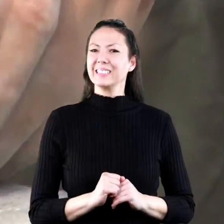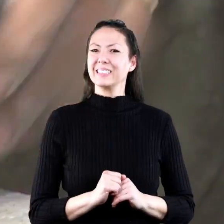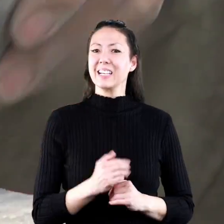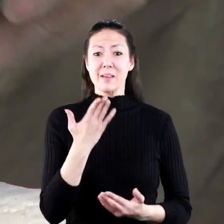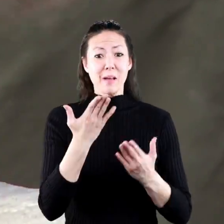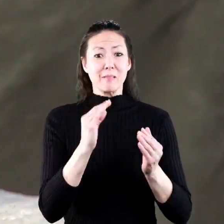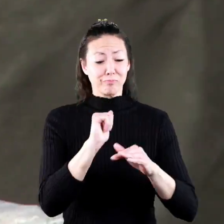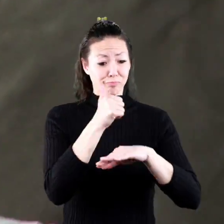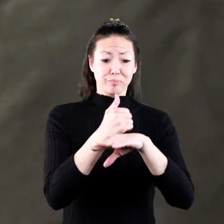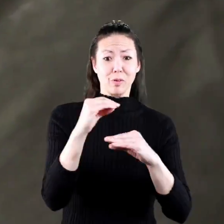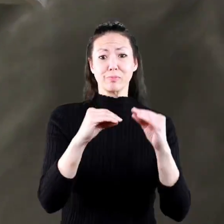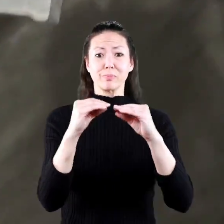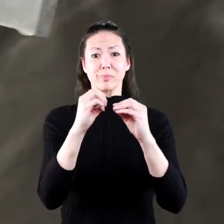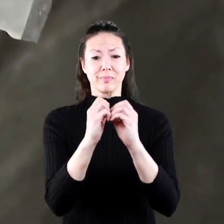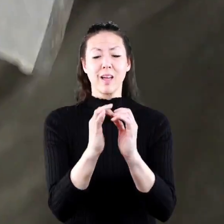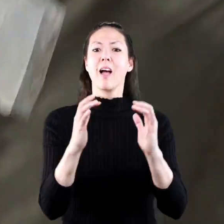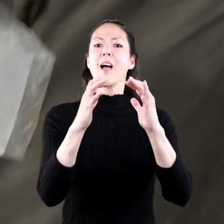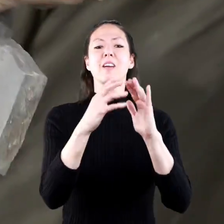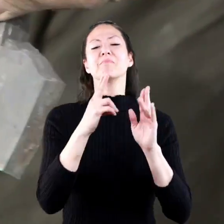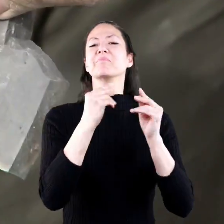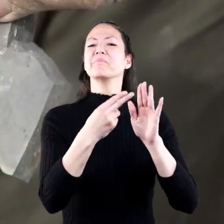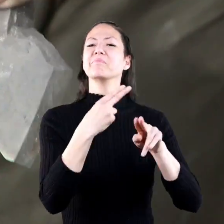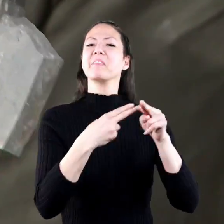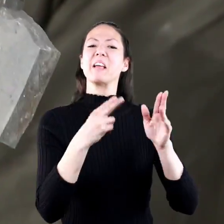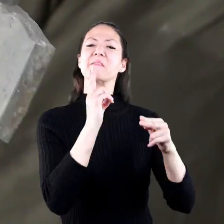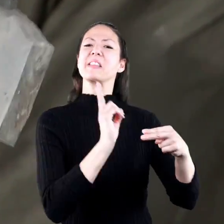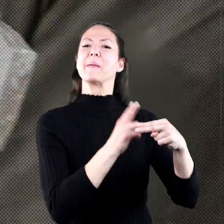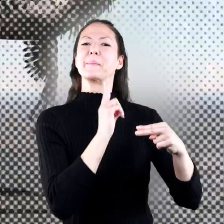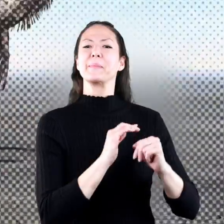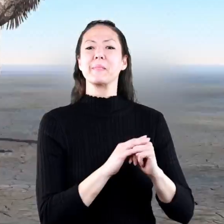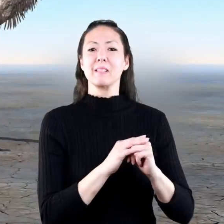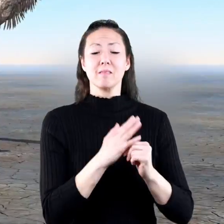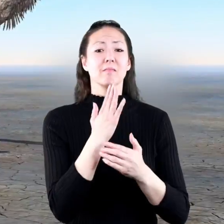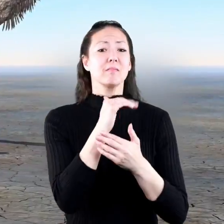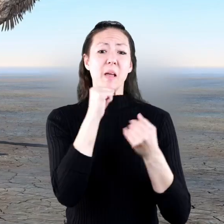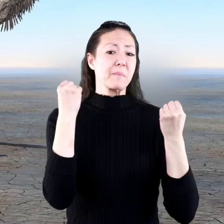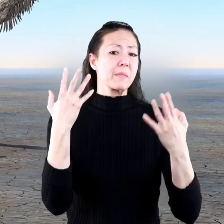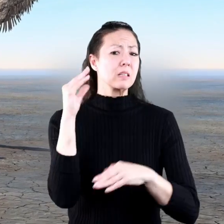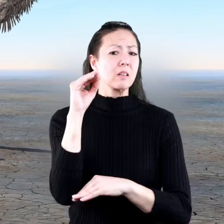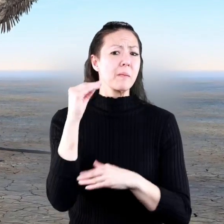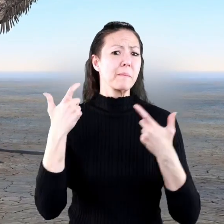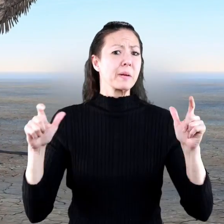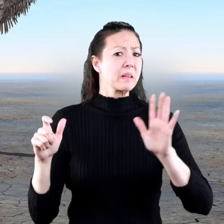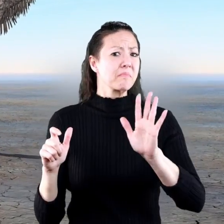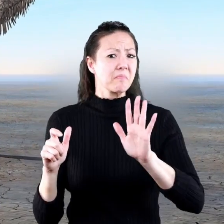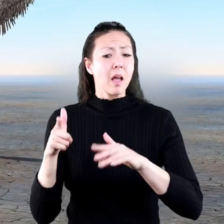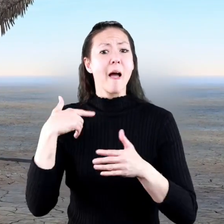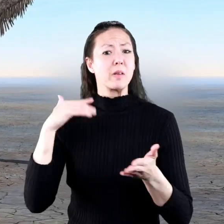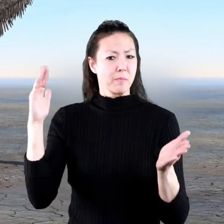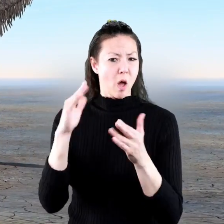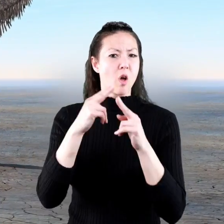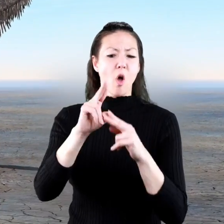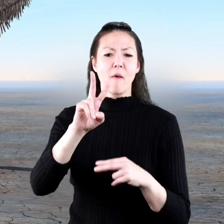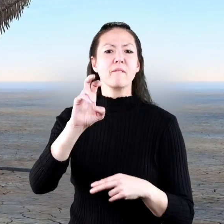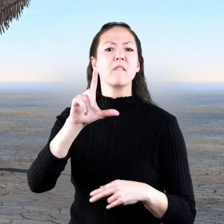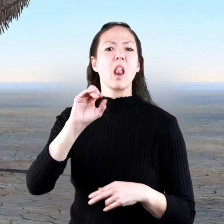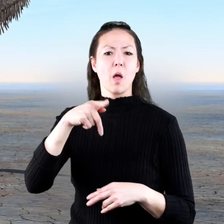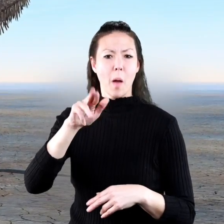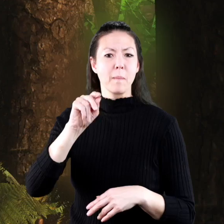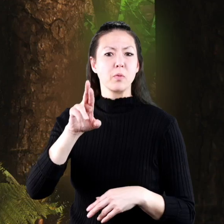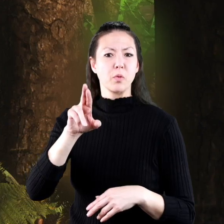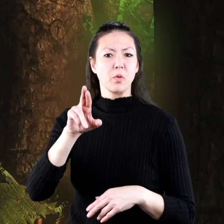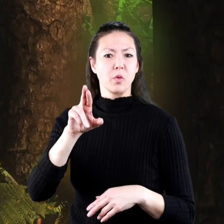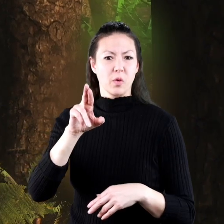fossils and you can put them together and give it a name not all dinosaurs were huge here is a